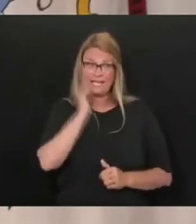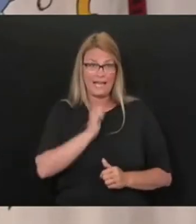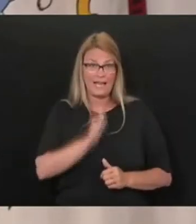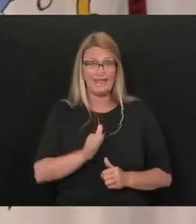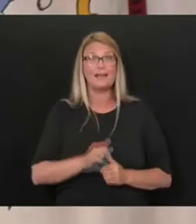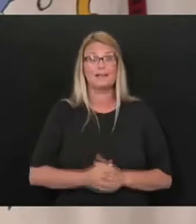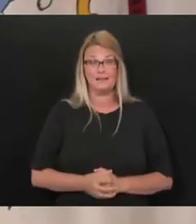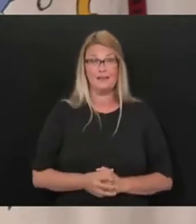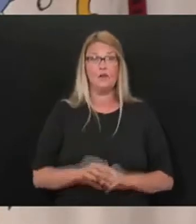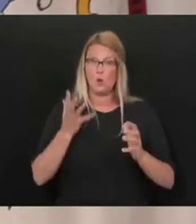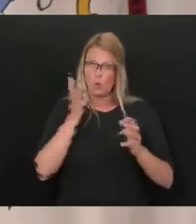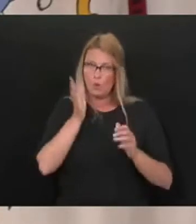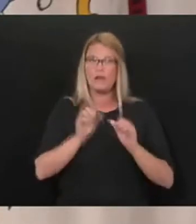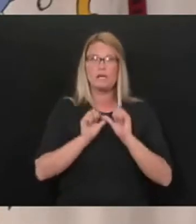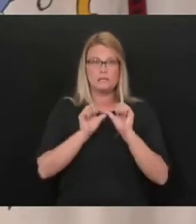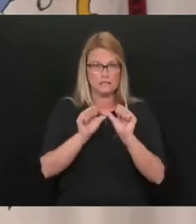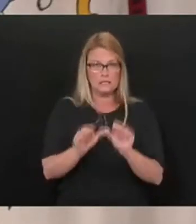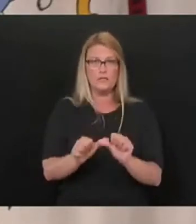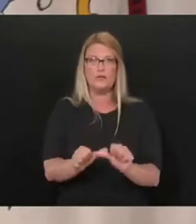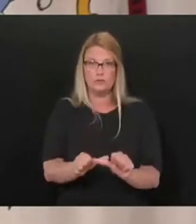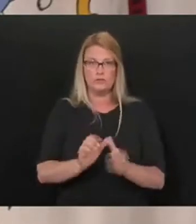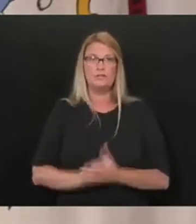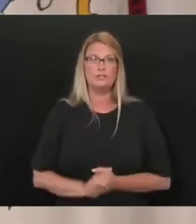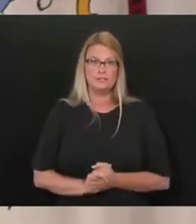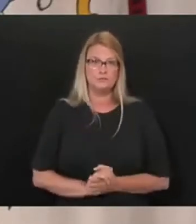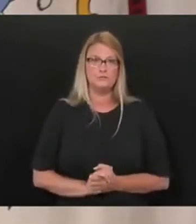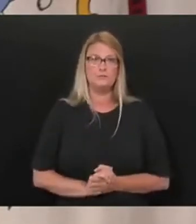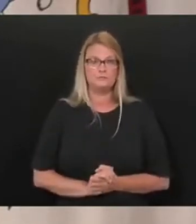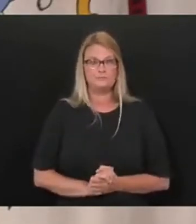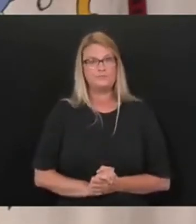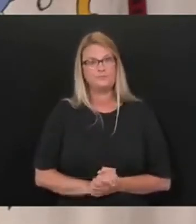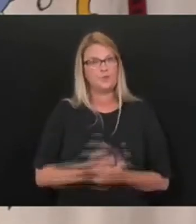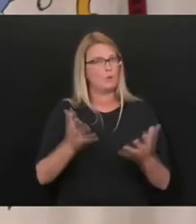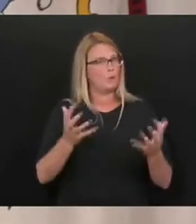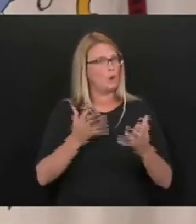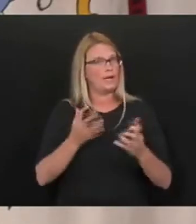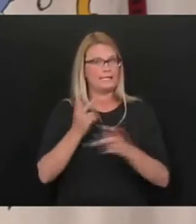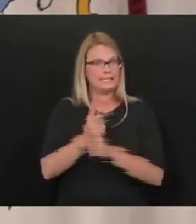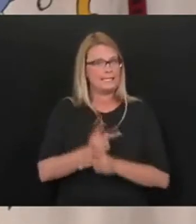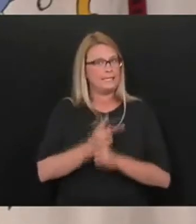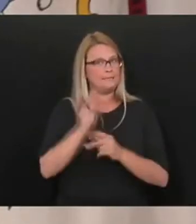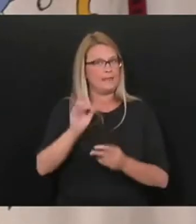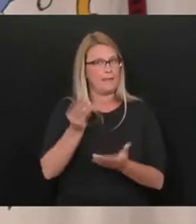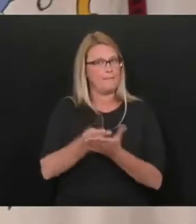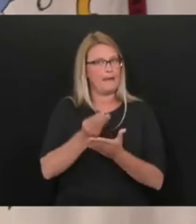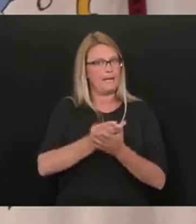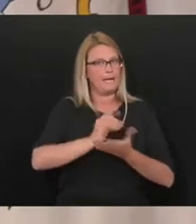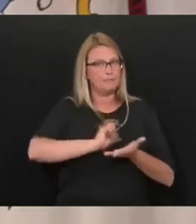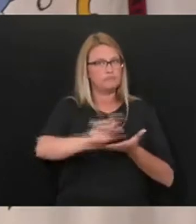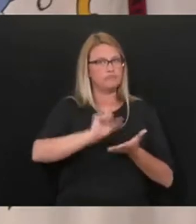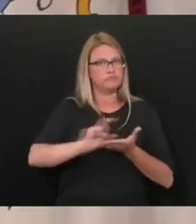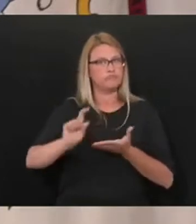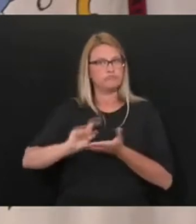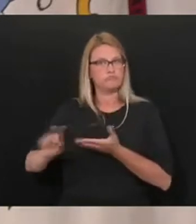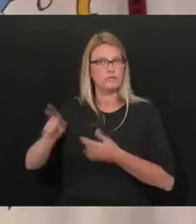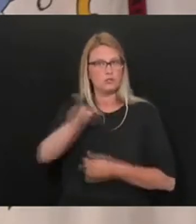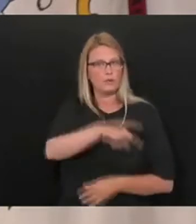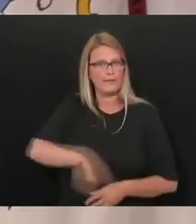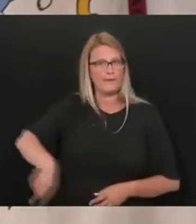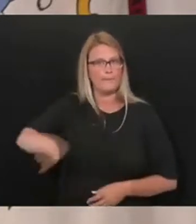and we're going to continue to do that. And like I said, we just want to keep the money going as fast as we possibly can.